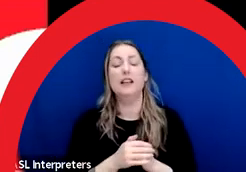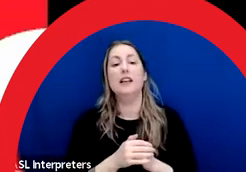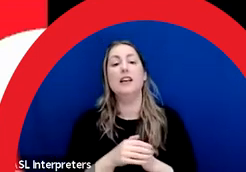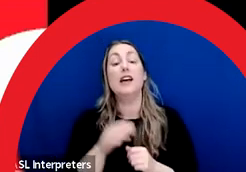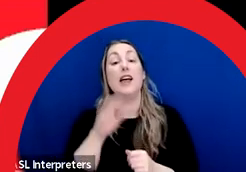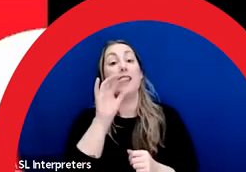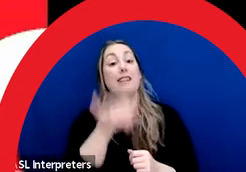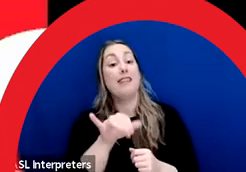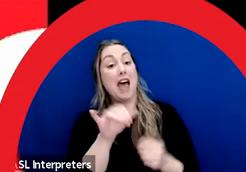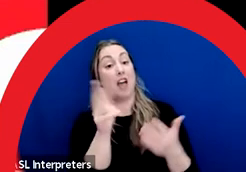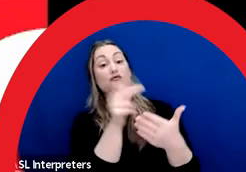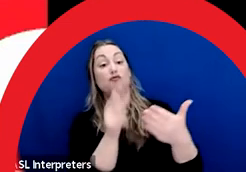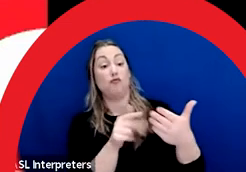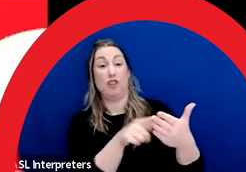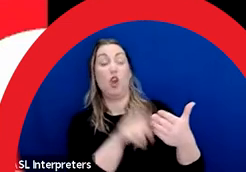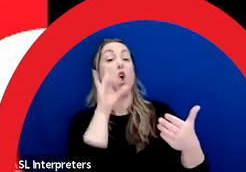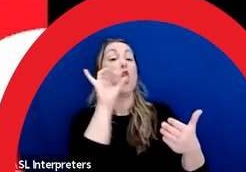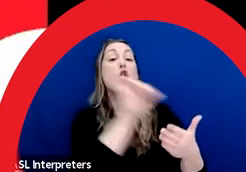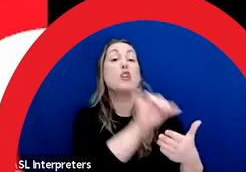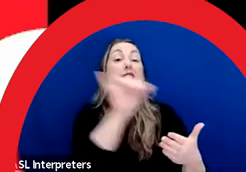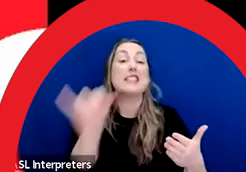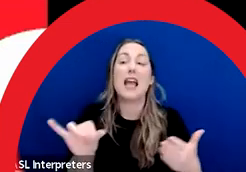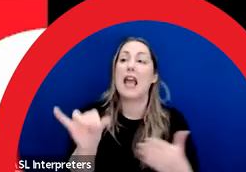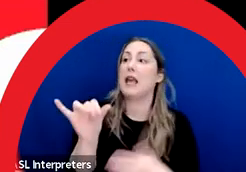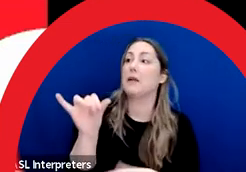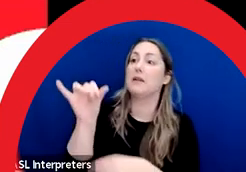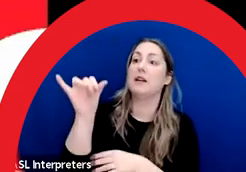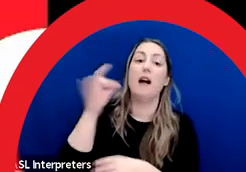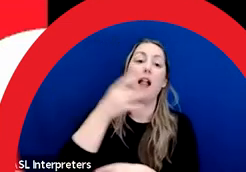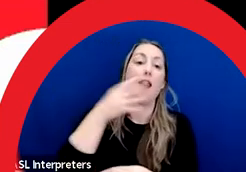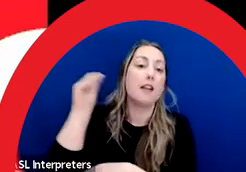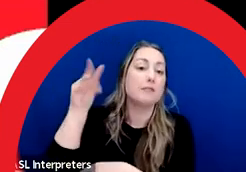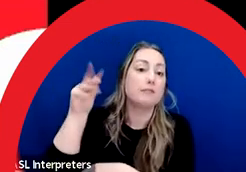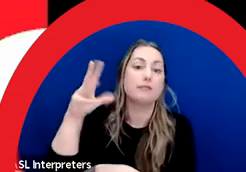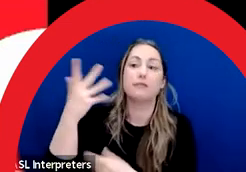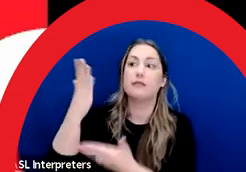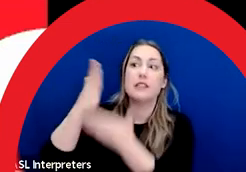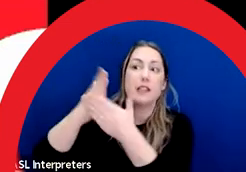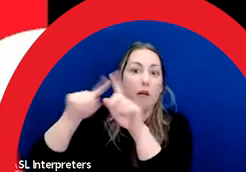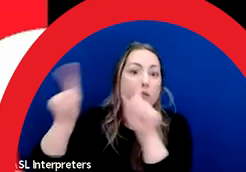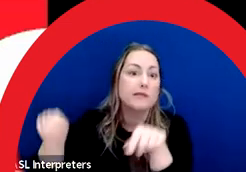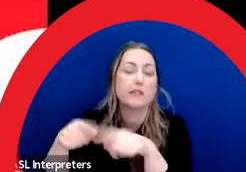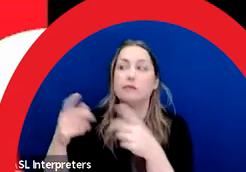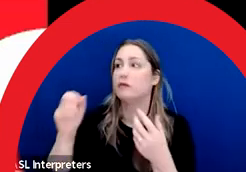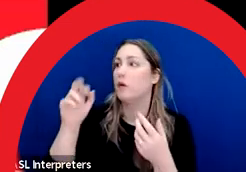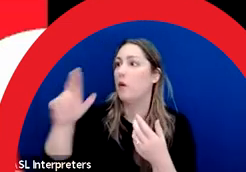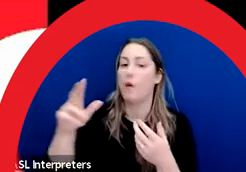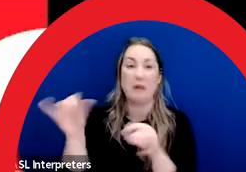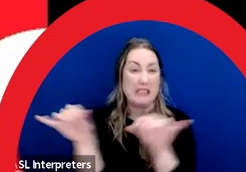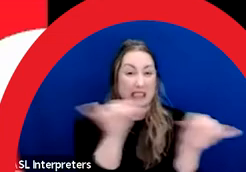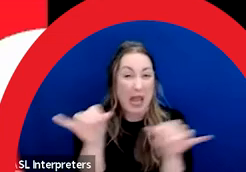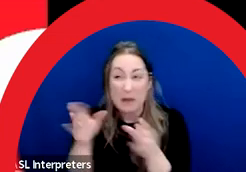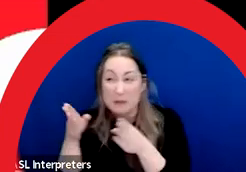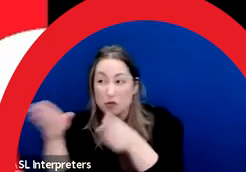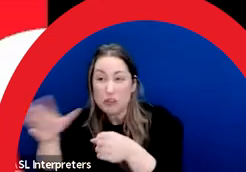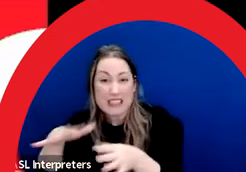traffic control or warning devices. If Chinese characters are used, they cannot represent